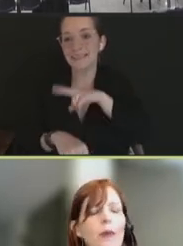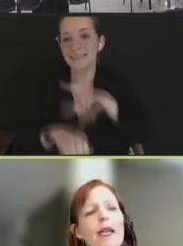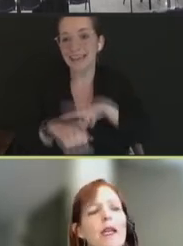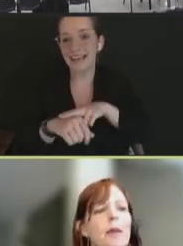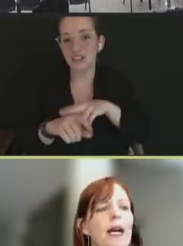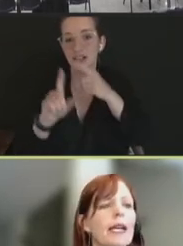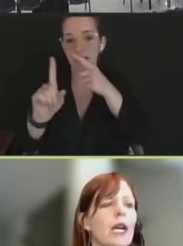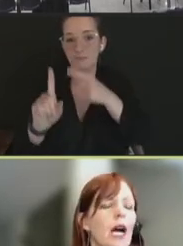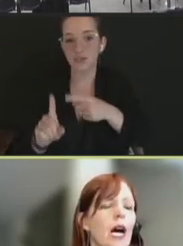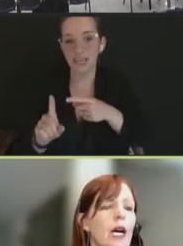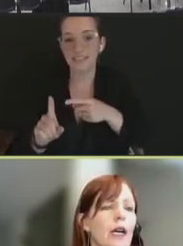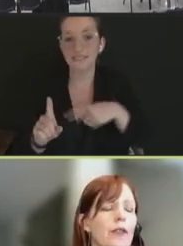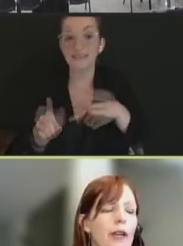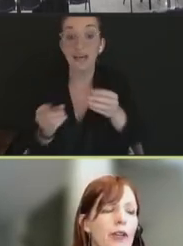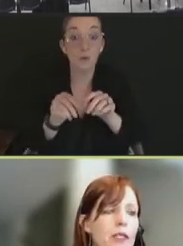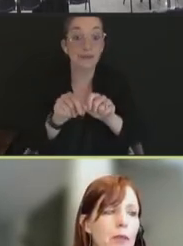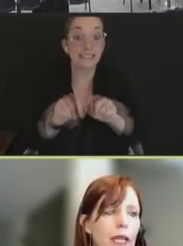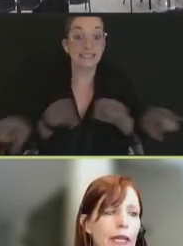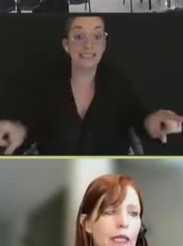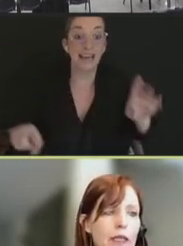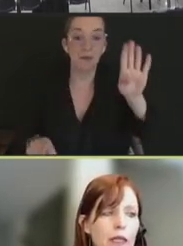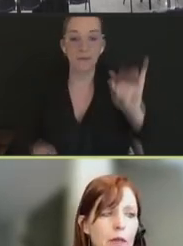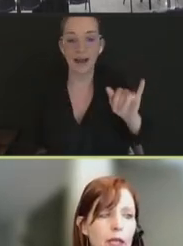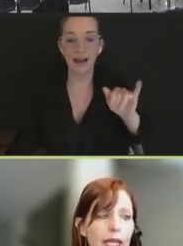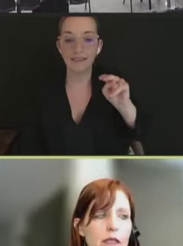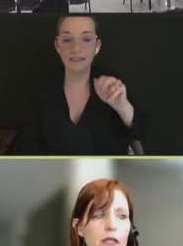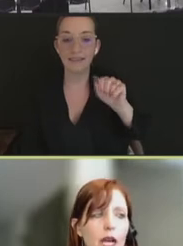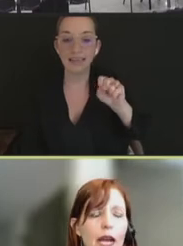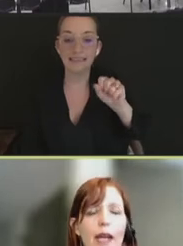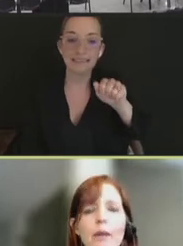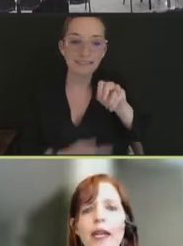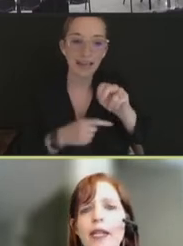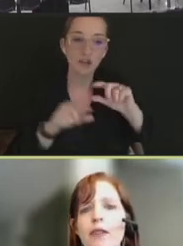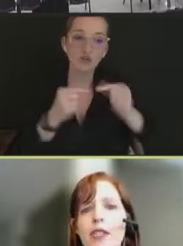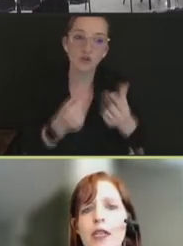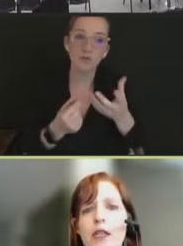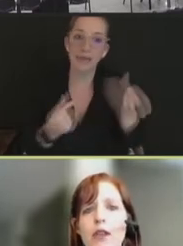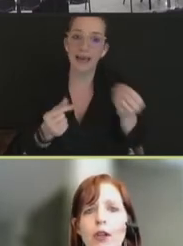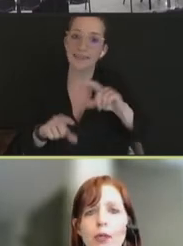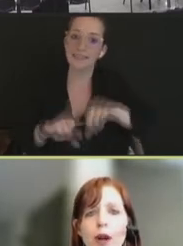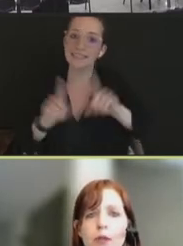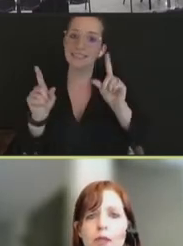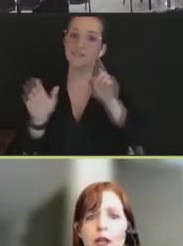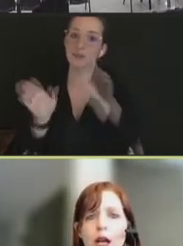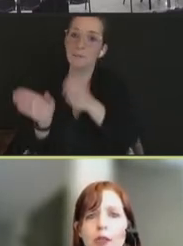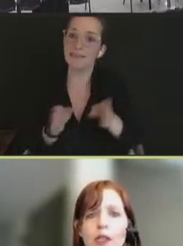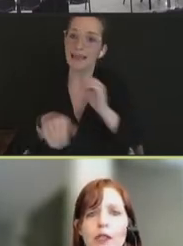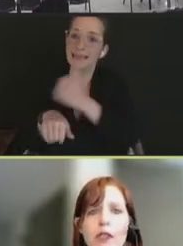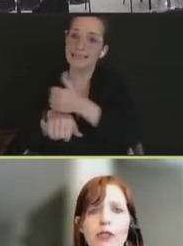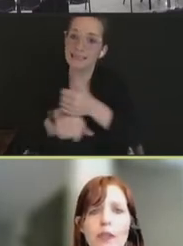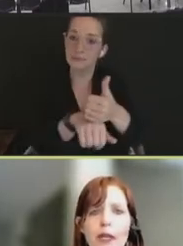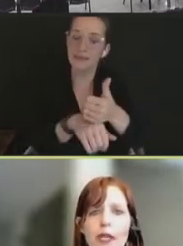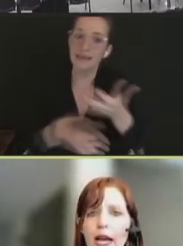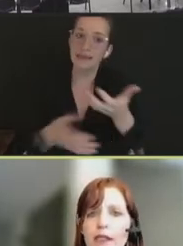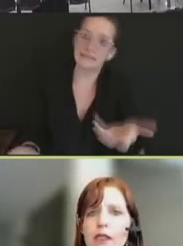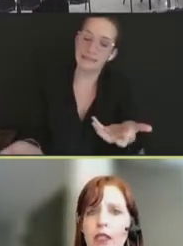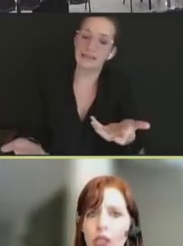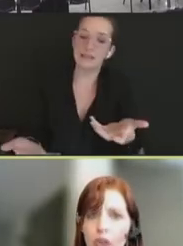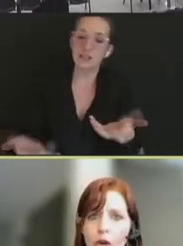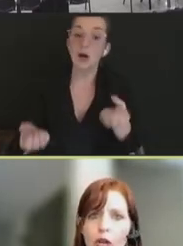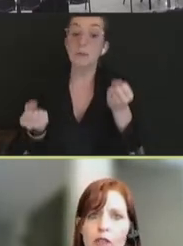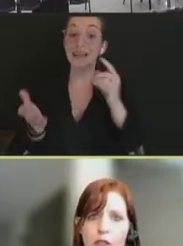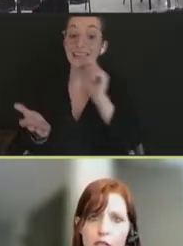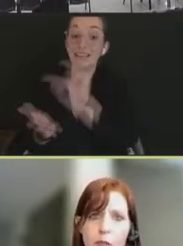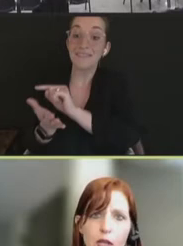group and by the various plans in place. And many of these are problems that I would consider to be classic